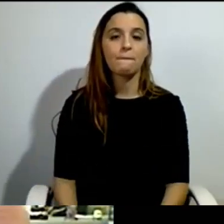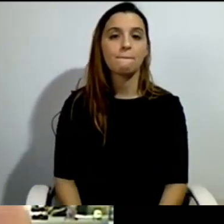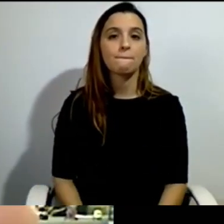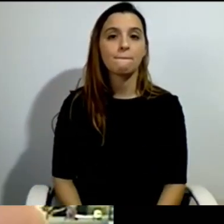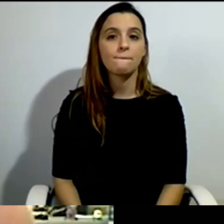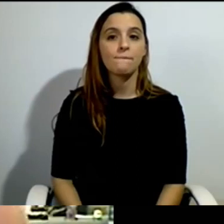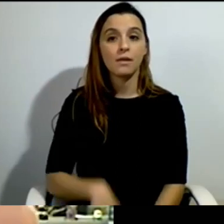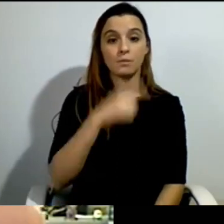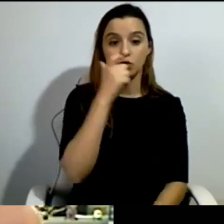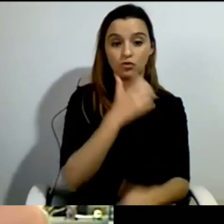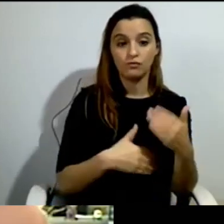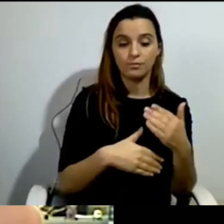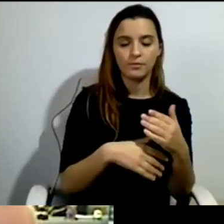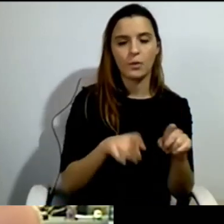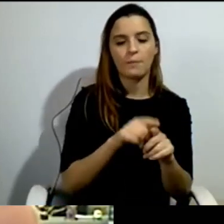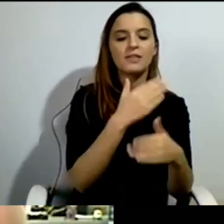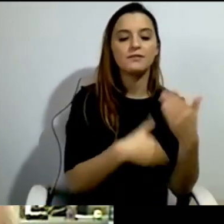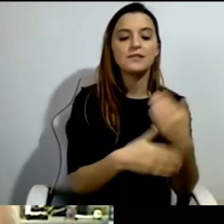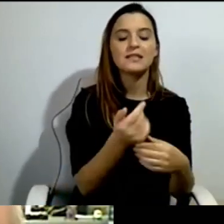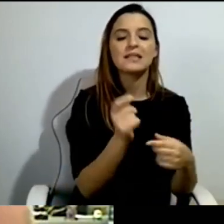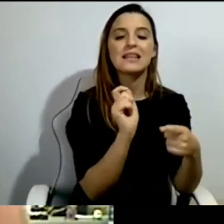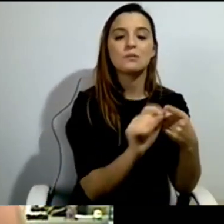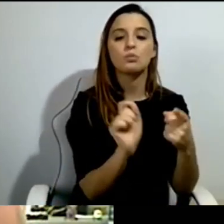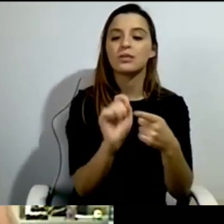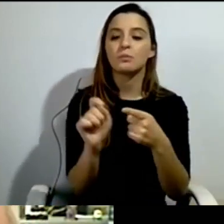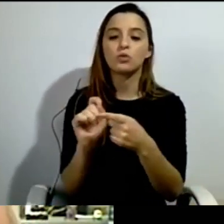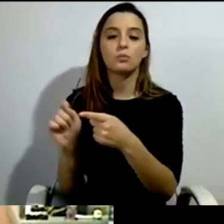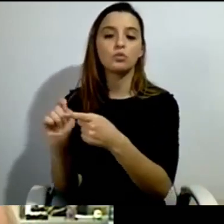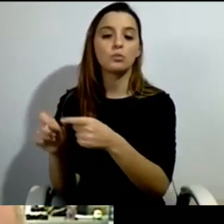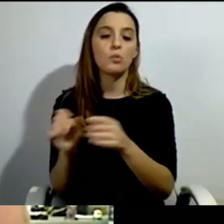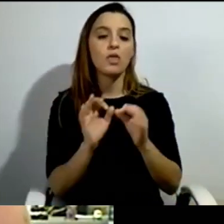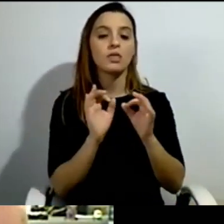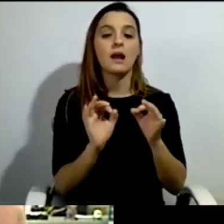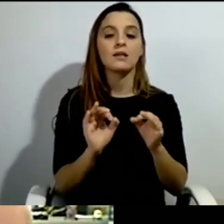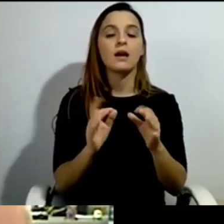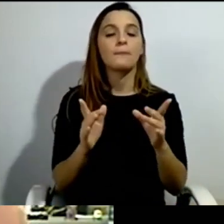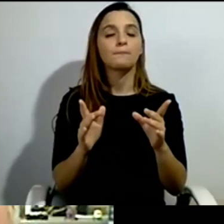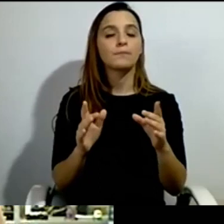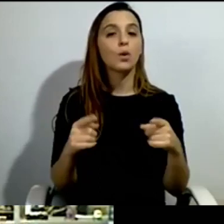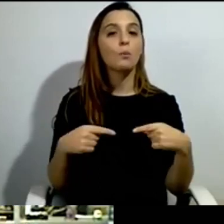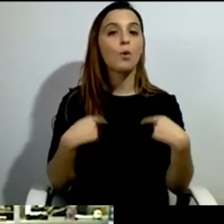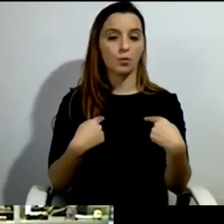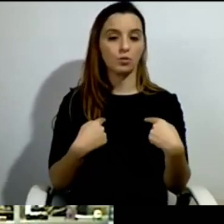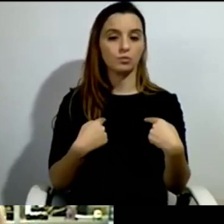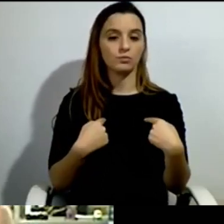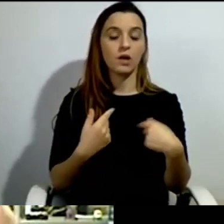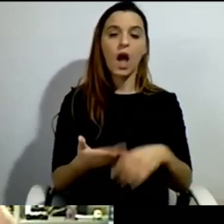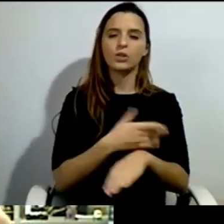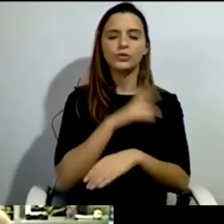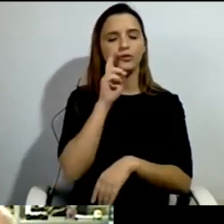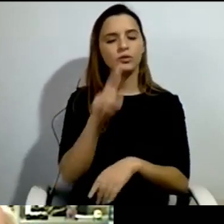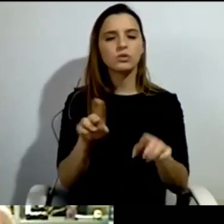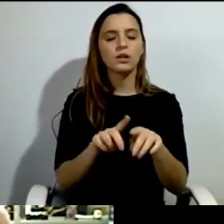learning from all other movements, especially from Sweden, and from Germany, and so on, that we have to